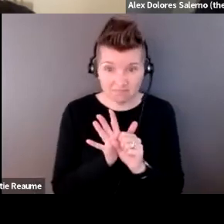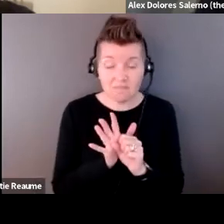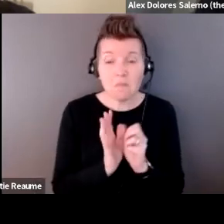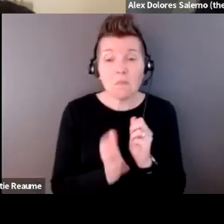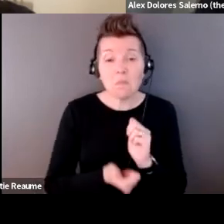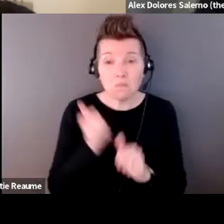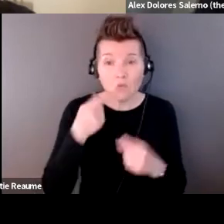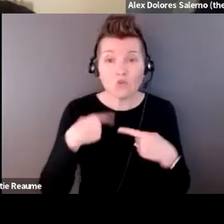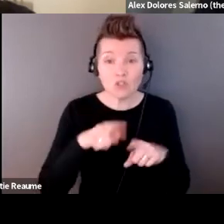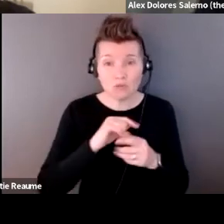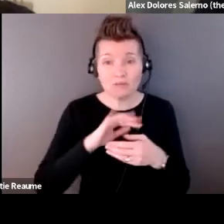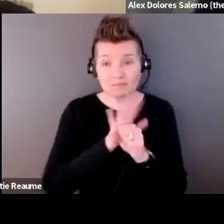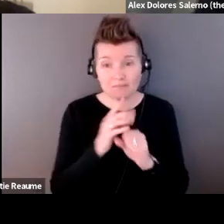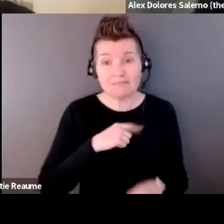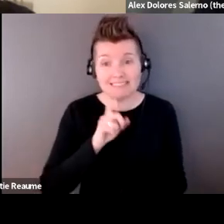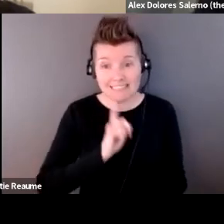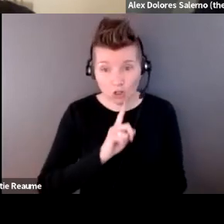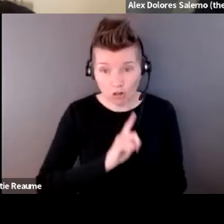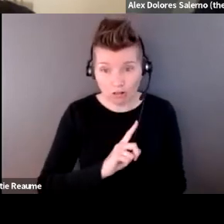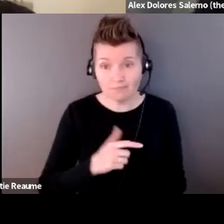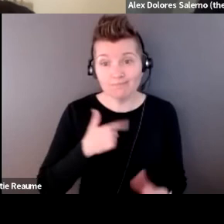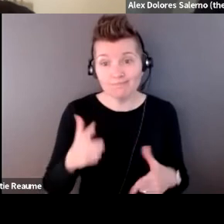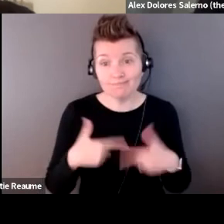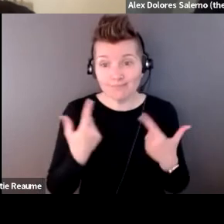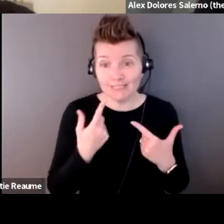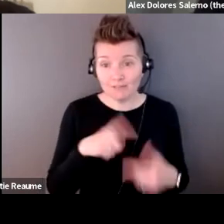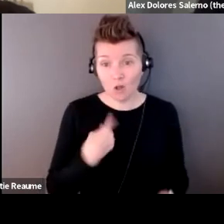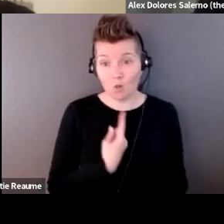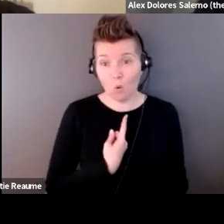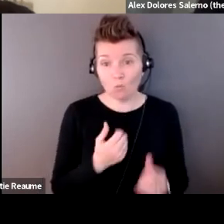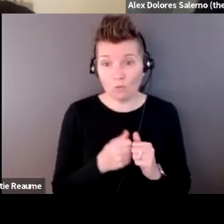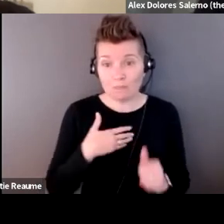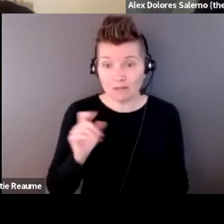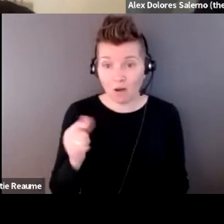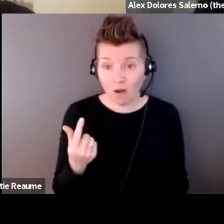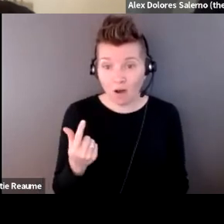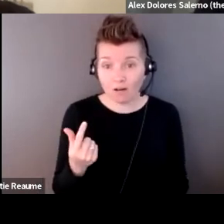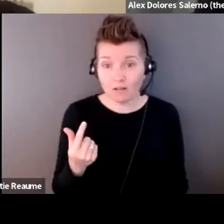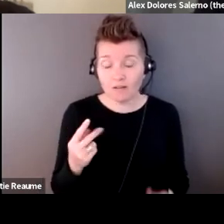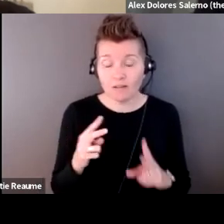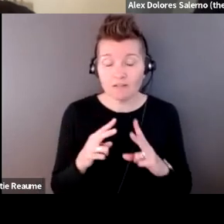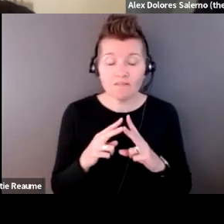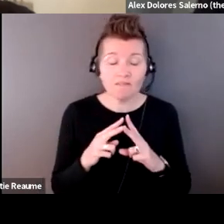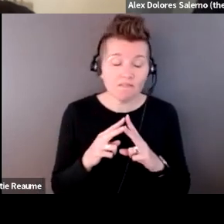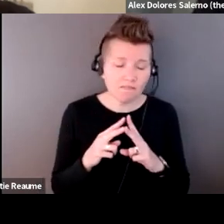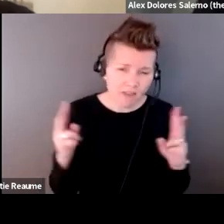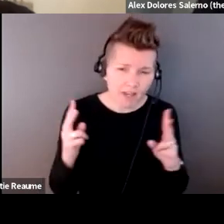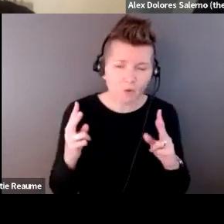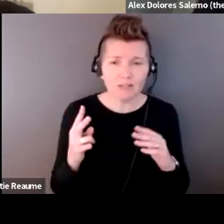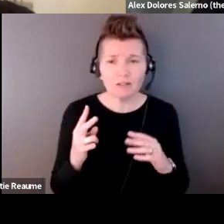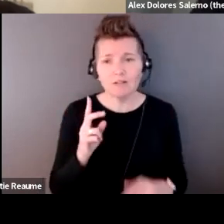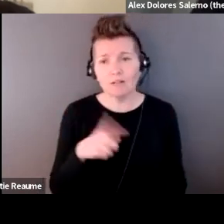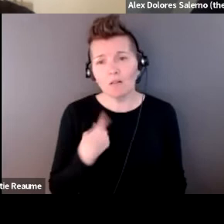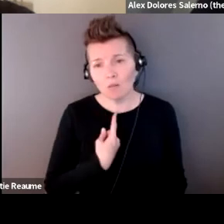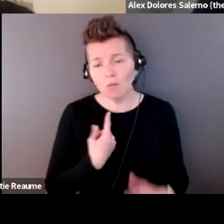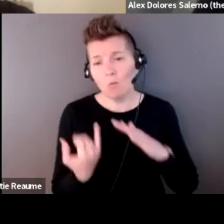I live alone with my dog, and it has been incredibly lonely. I think that's like